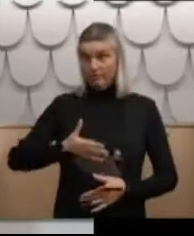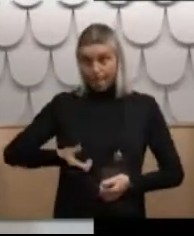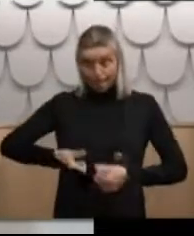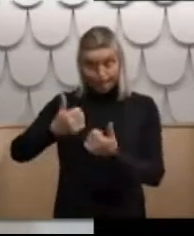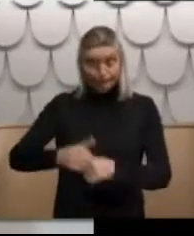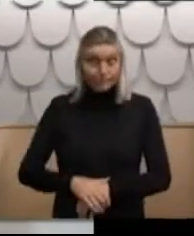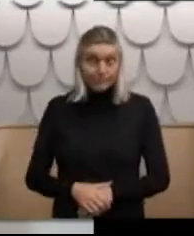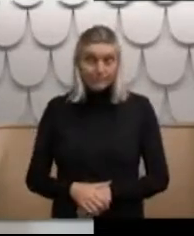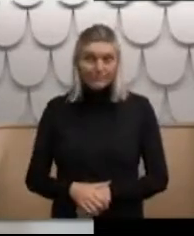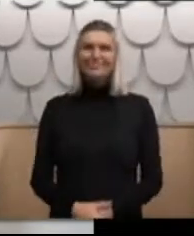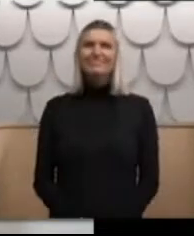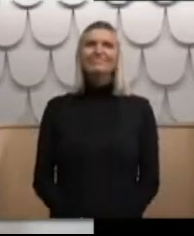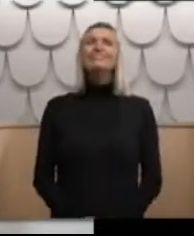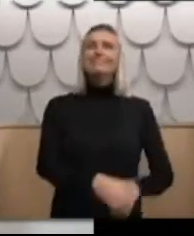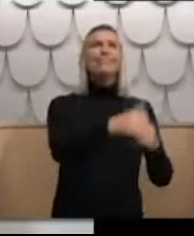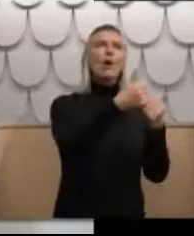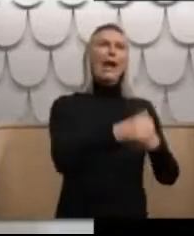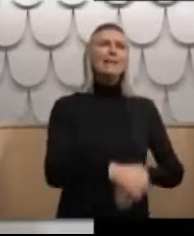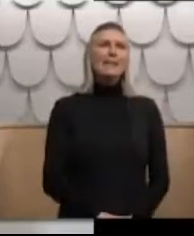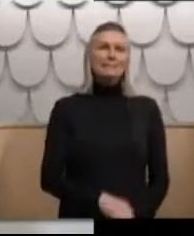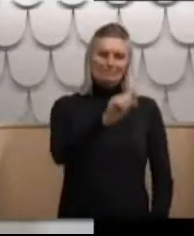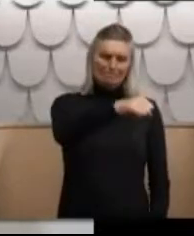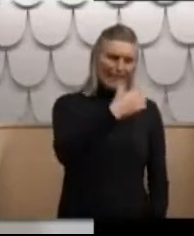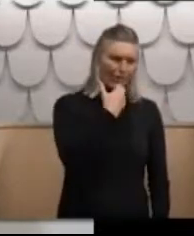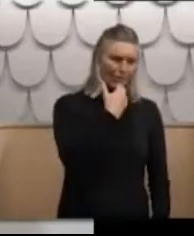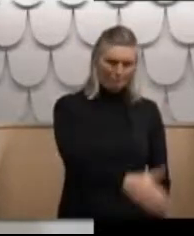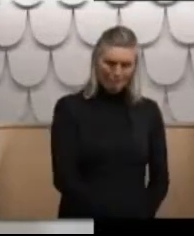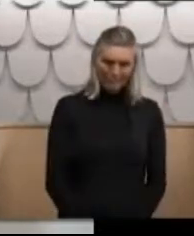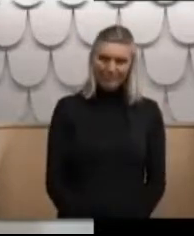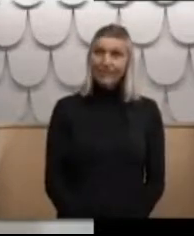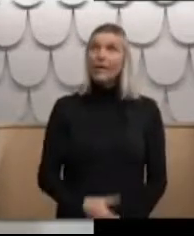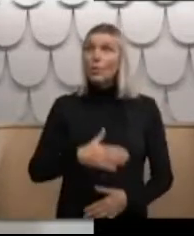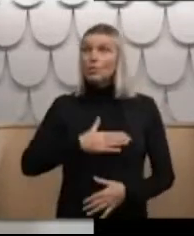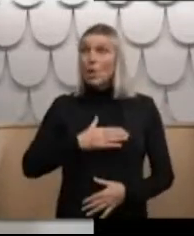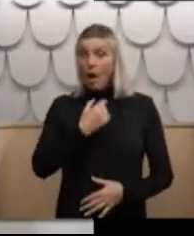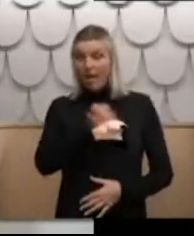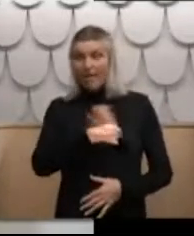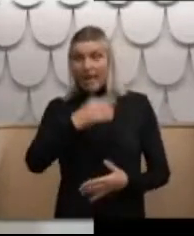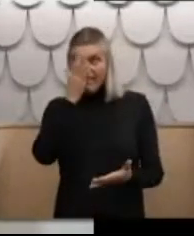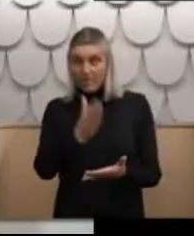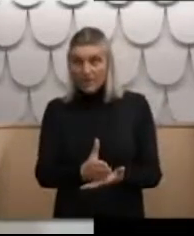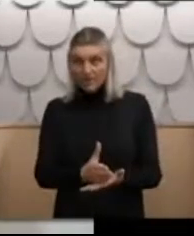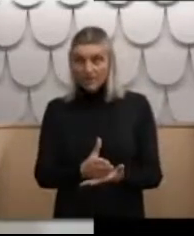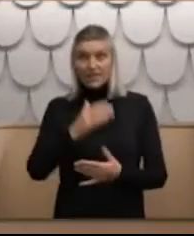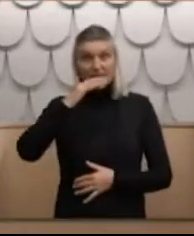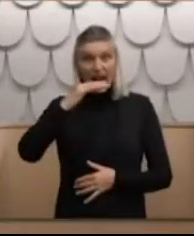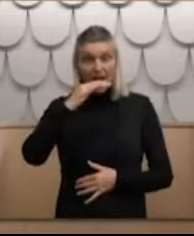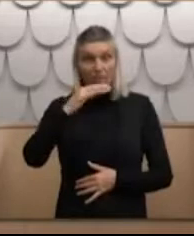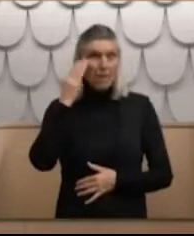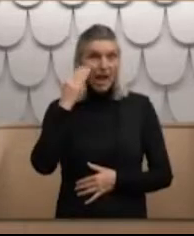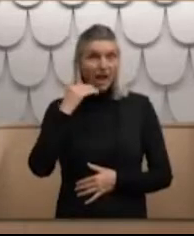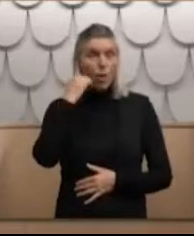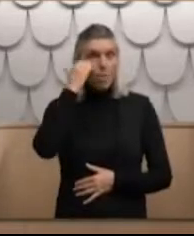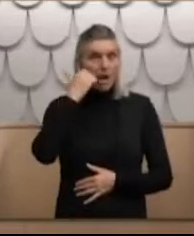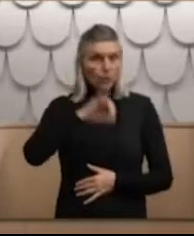whai tēnā. Okay, kia ora, yeah, thank you. Would you like the affirmation to be in te reo Pākehā or